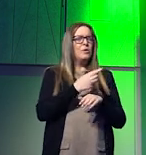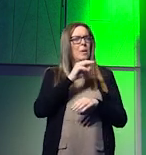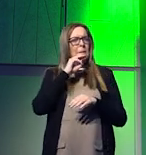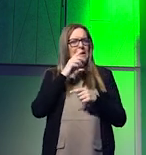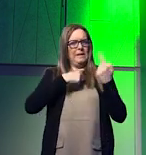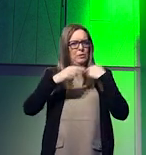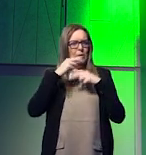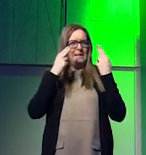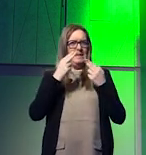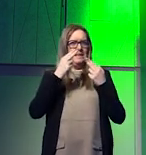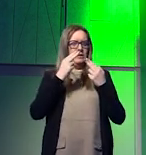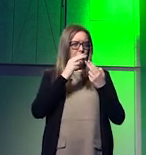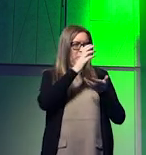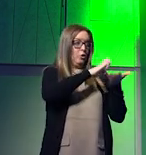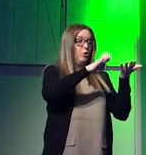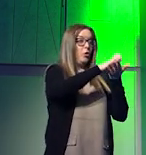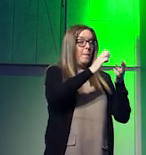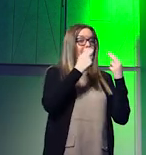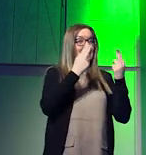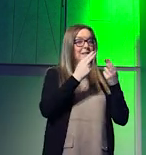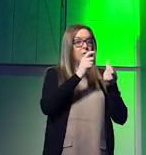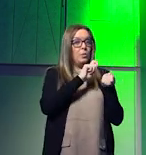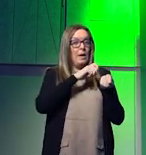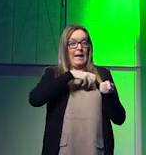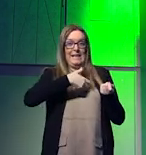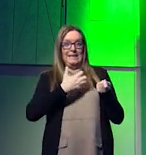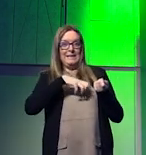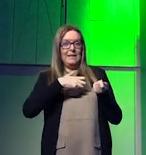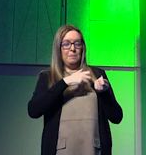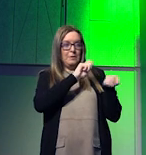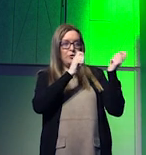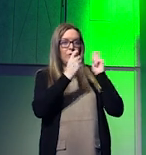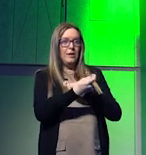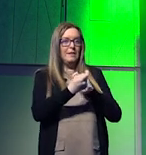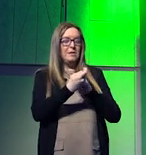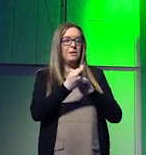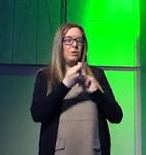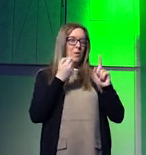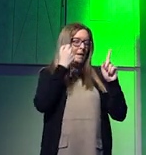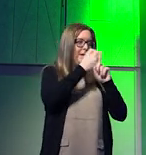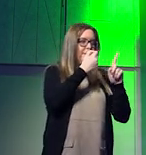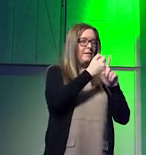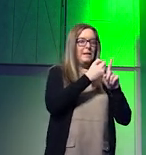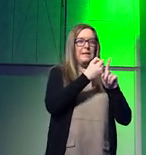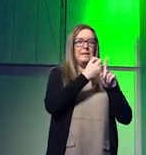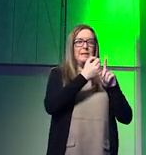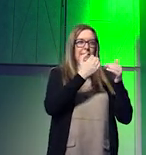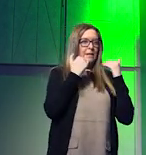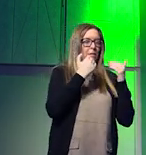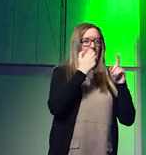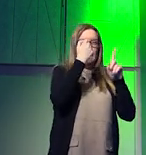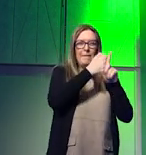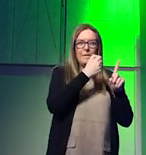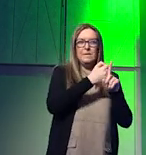our Europe to fight the industrial, technological and information fight, but we also need to